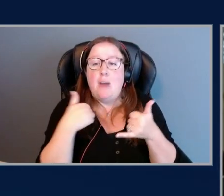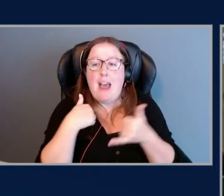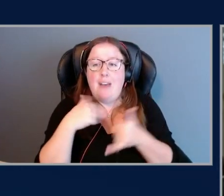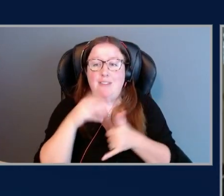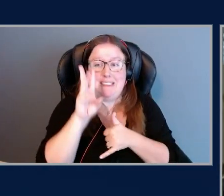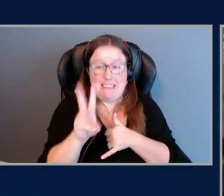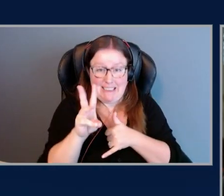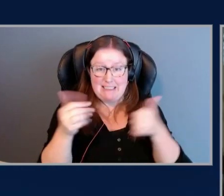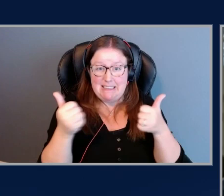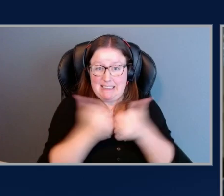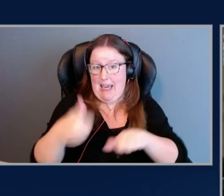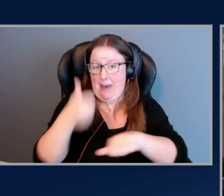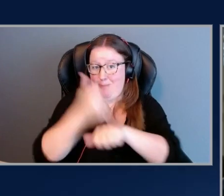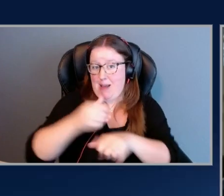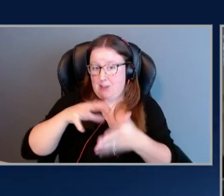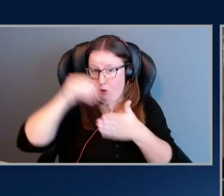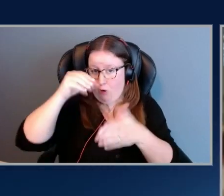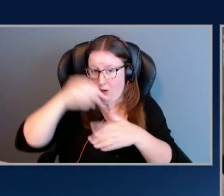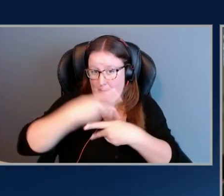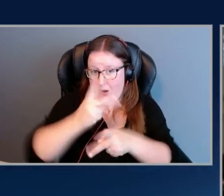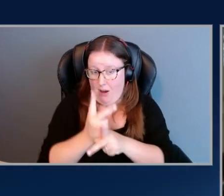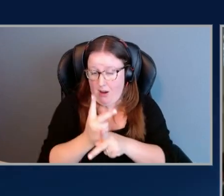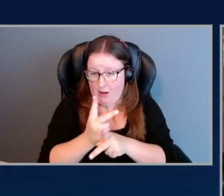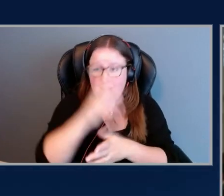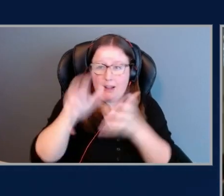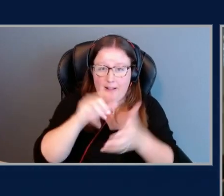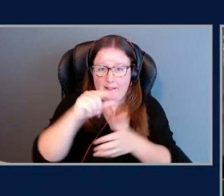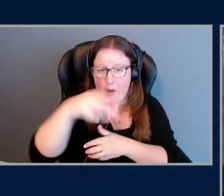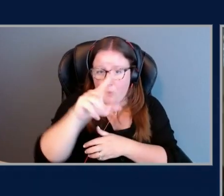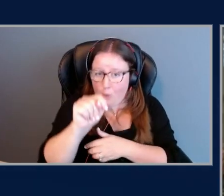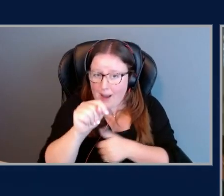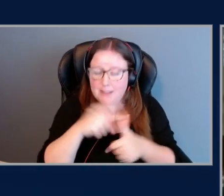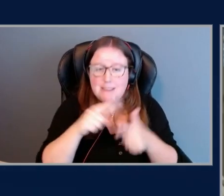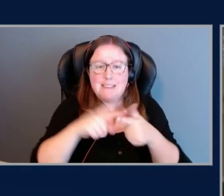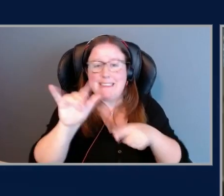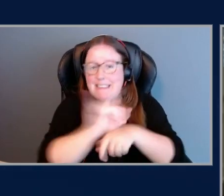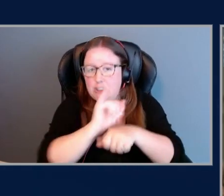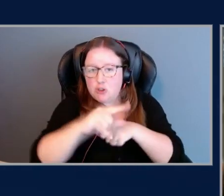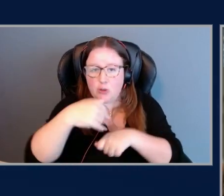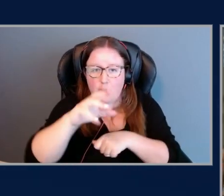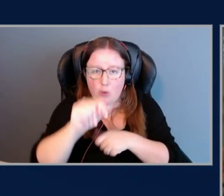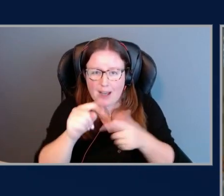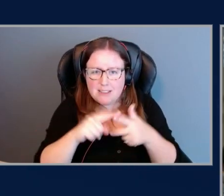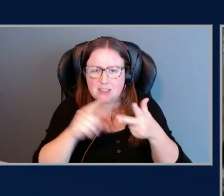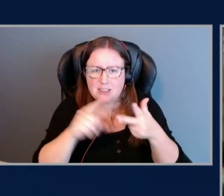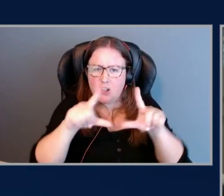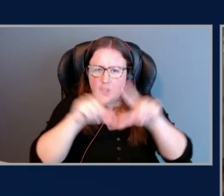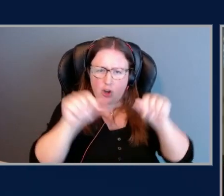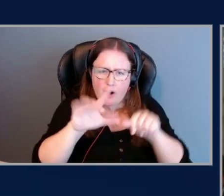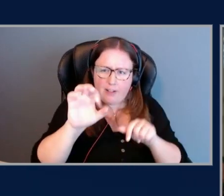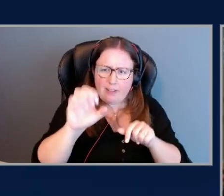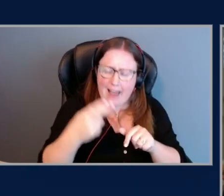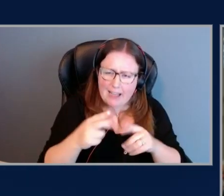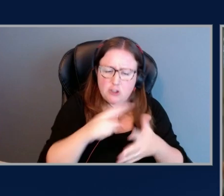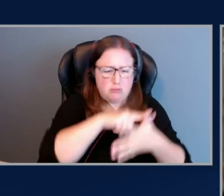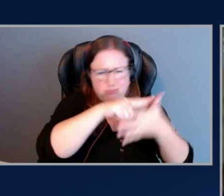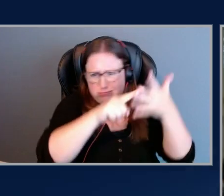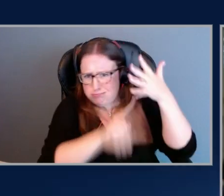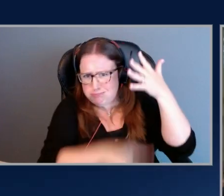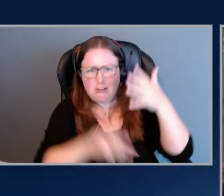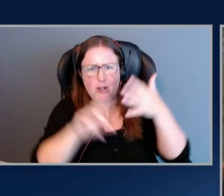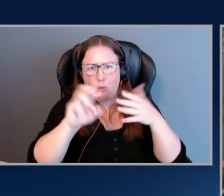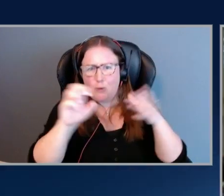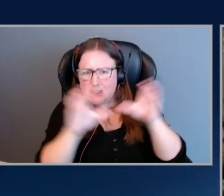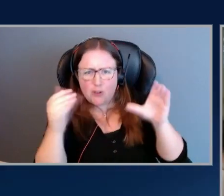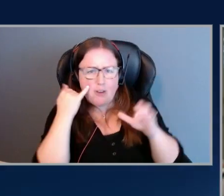game-based learning products. Cloud Quest, Industry Quest, Card Clash, Escape Room, Cloud Quest Recertify for those who want to